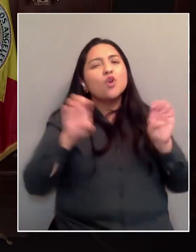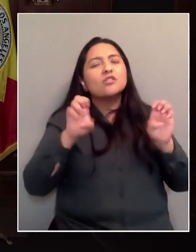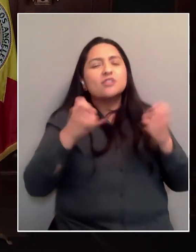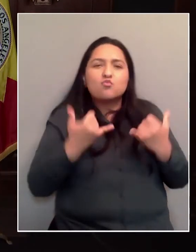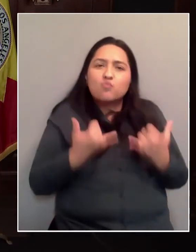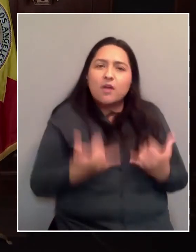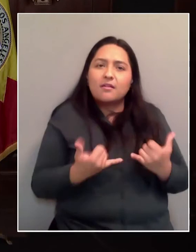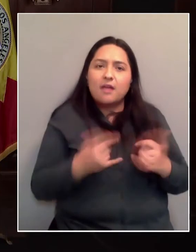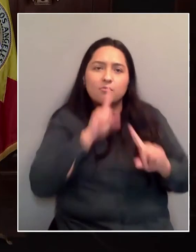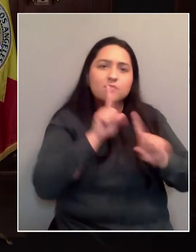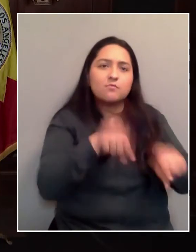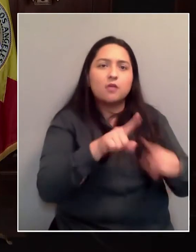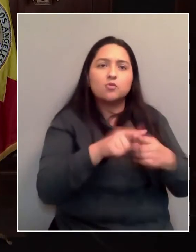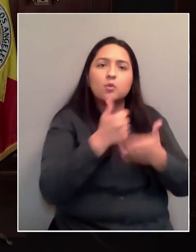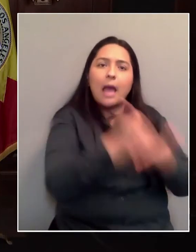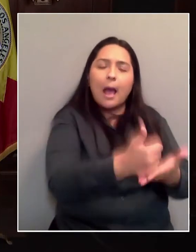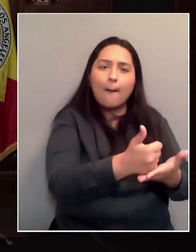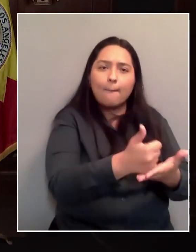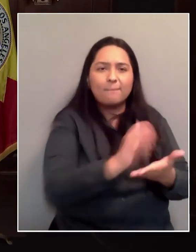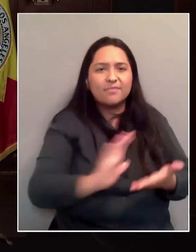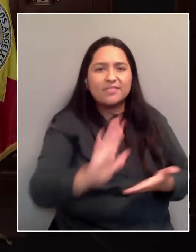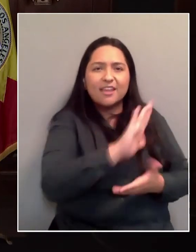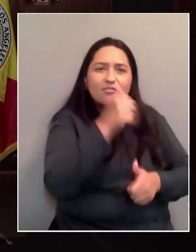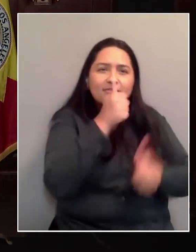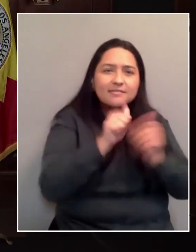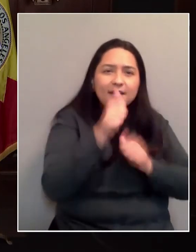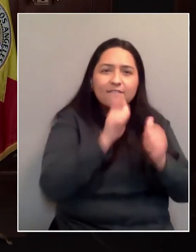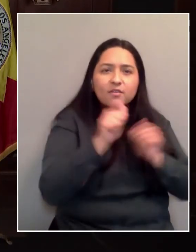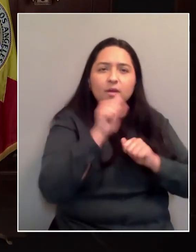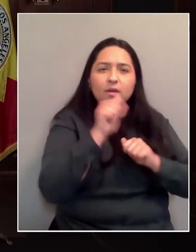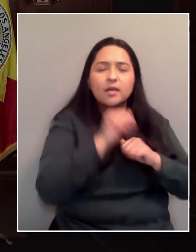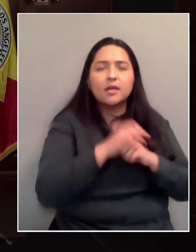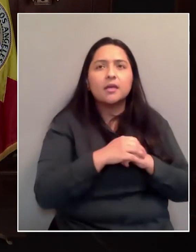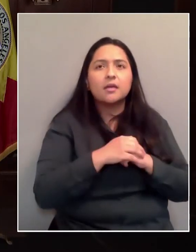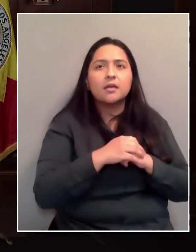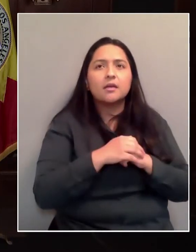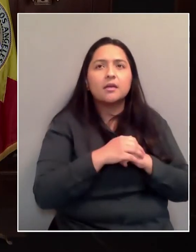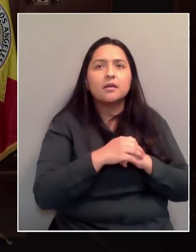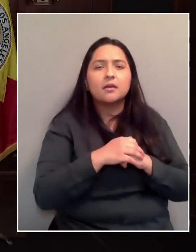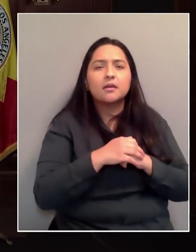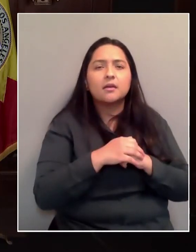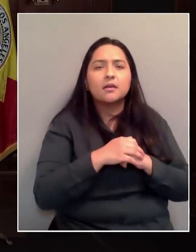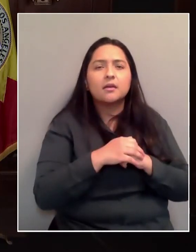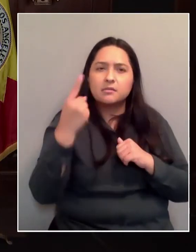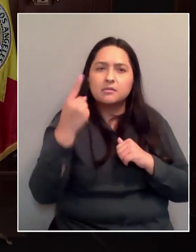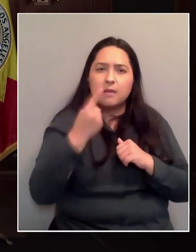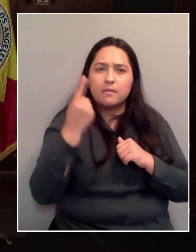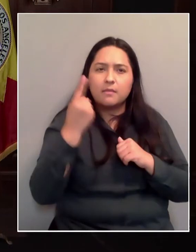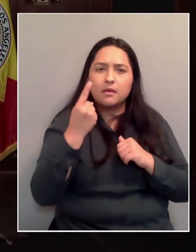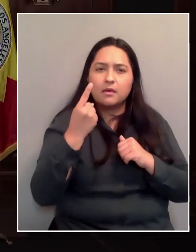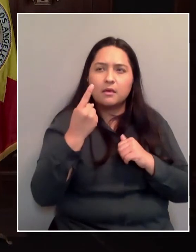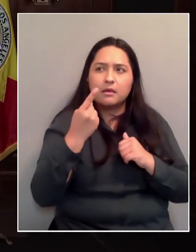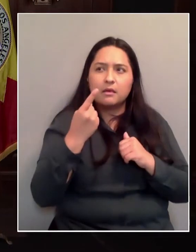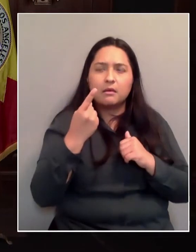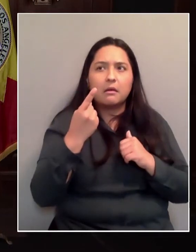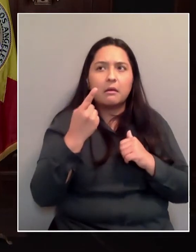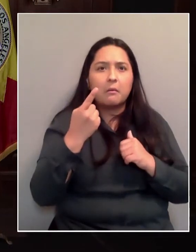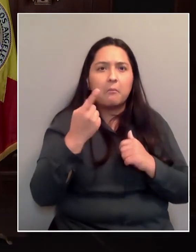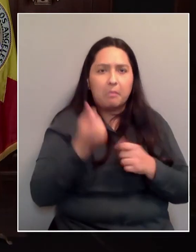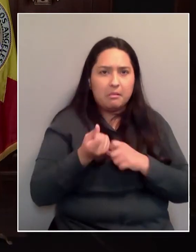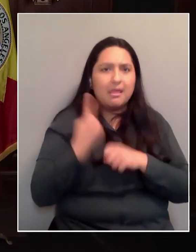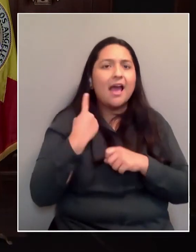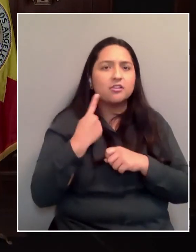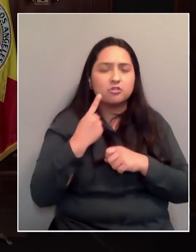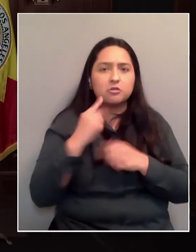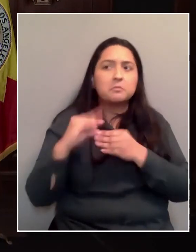that's going on in the streets? I think that that was something that felt like it was a possibility last year when the Trump